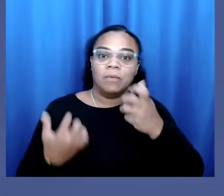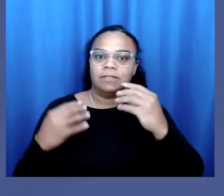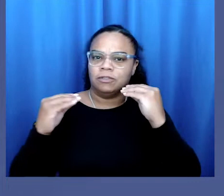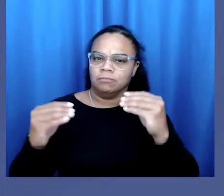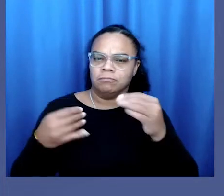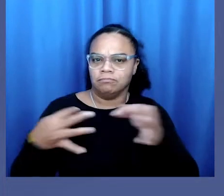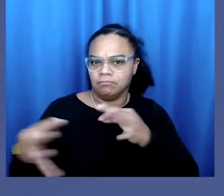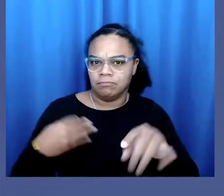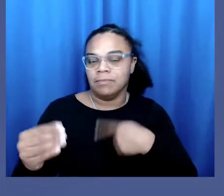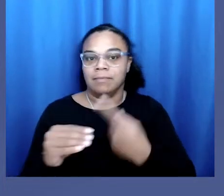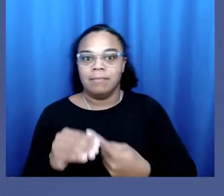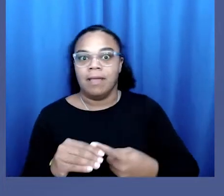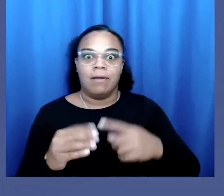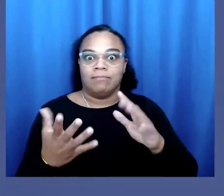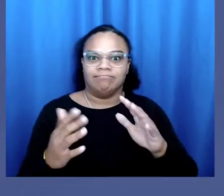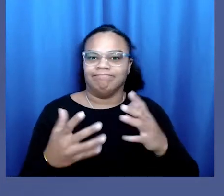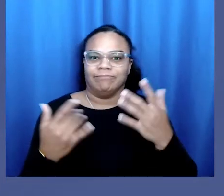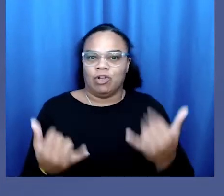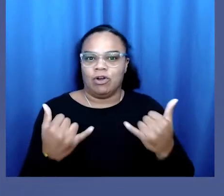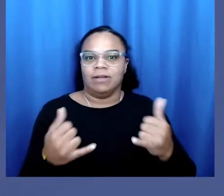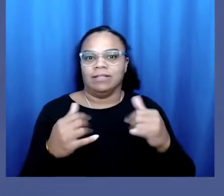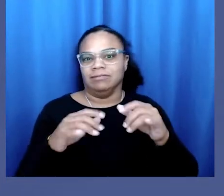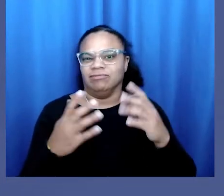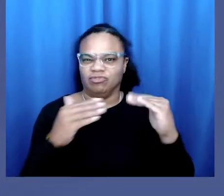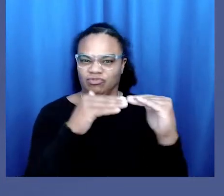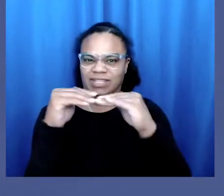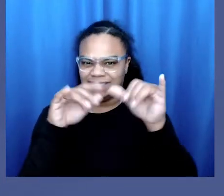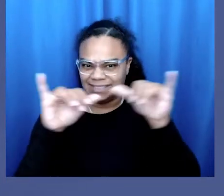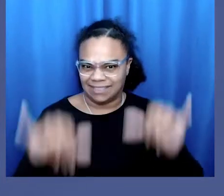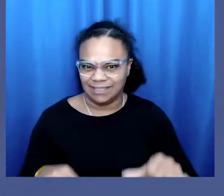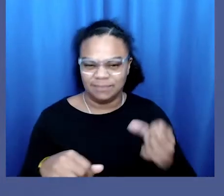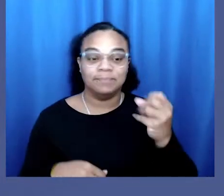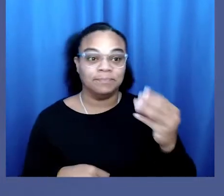system. So without further ado, let's give it up for Molly Henderson.